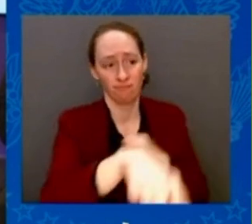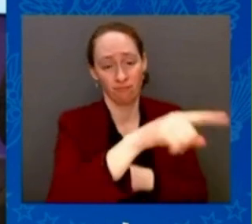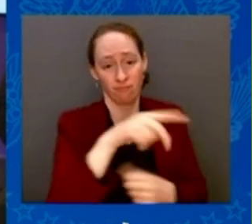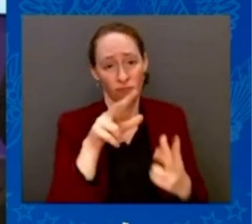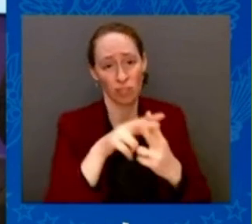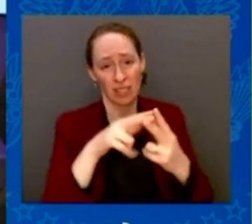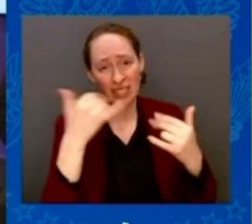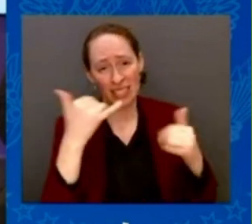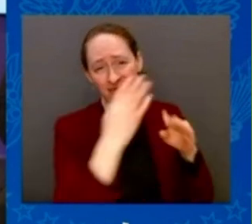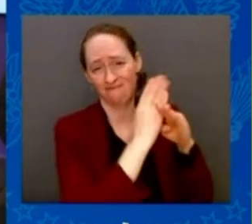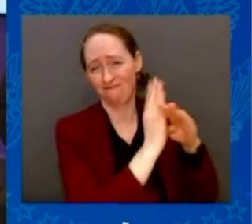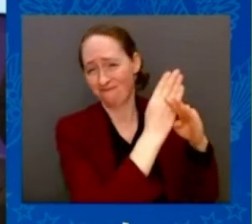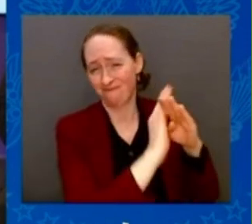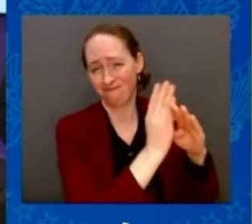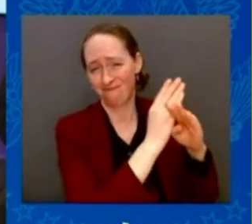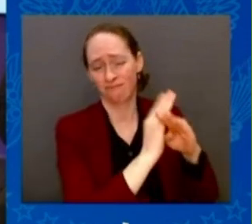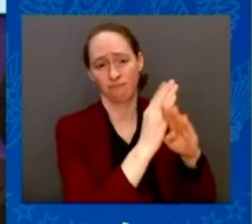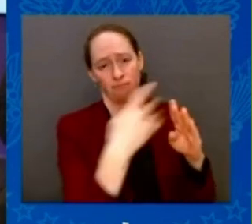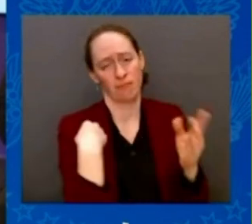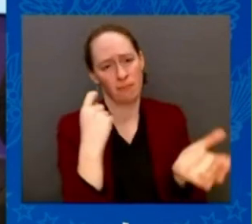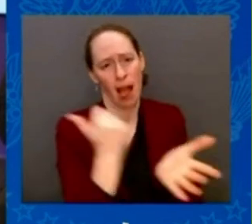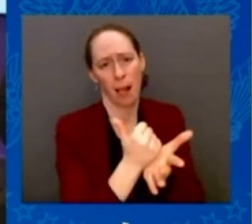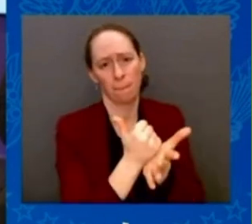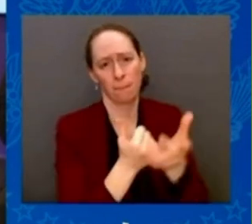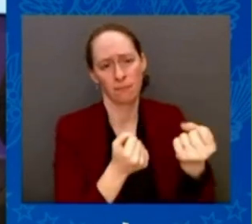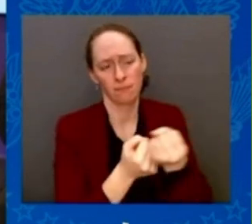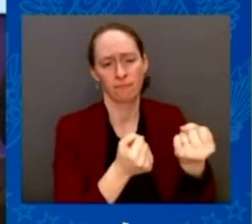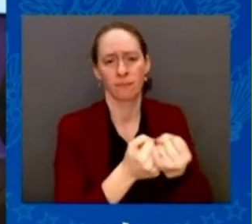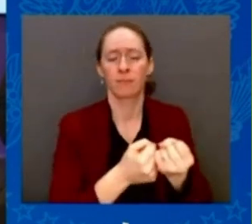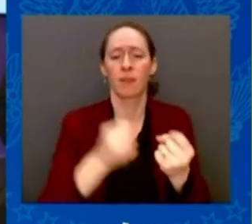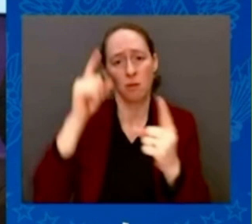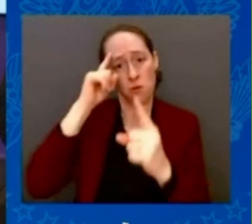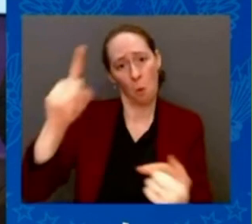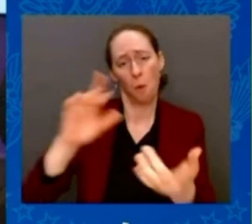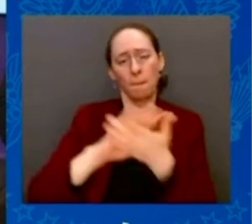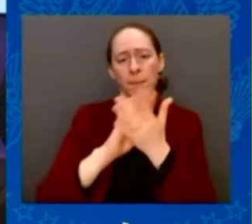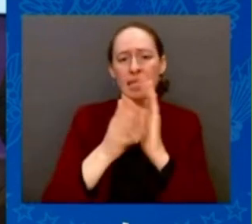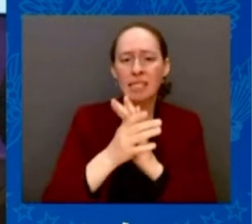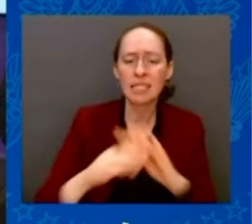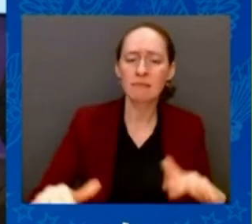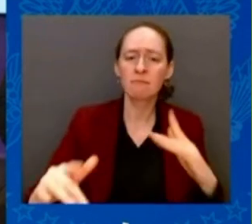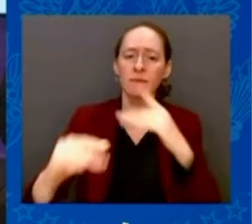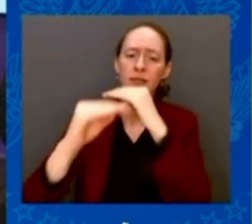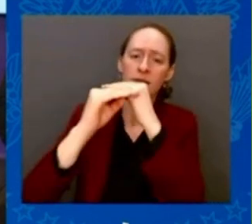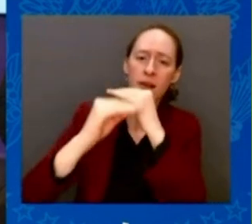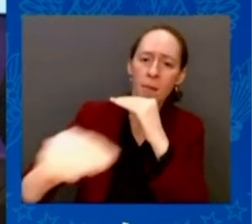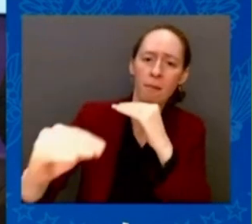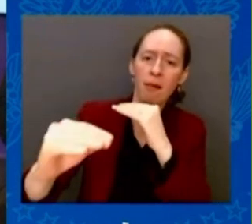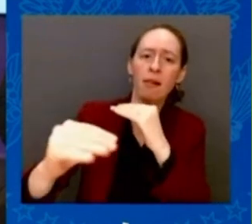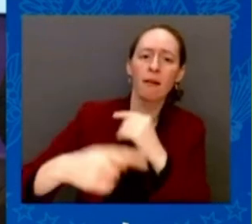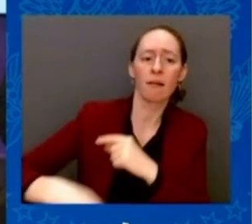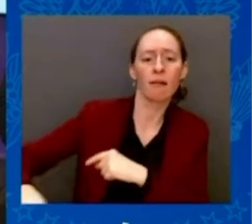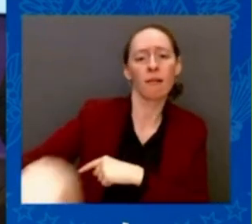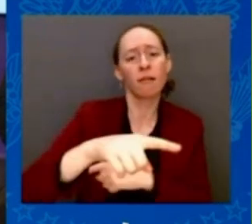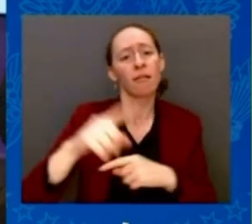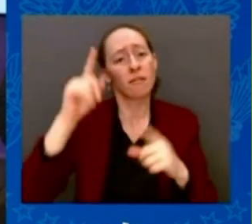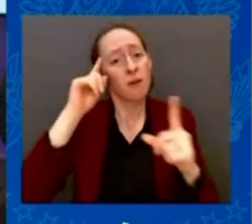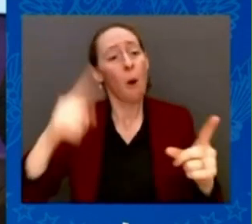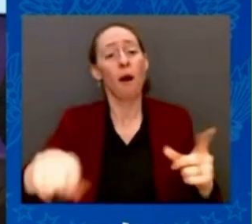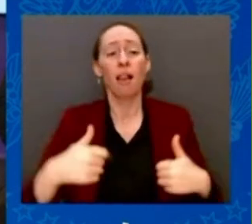prosperity. We also strongly support Ukraine's Euro-Atlantic